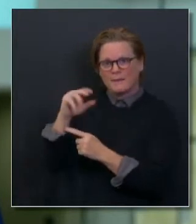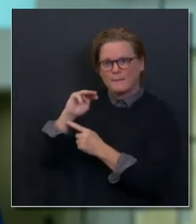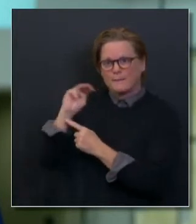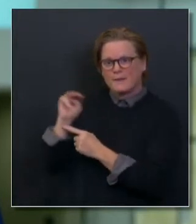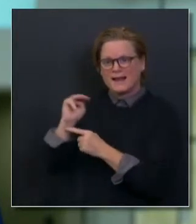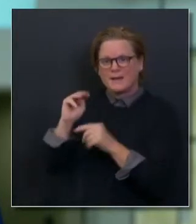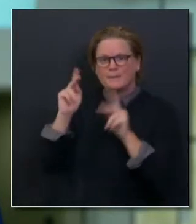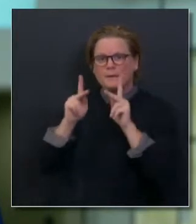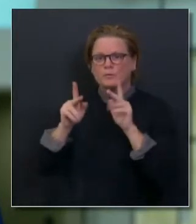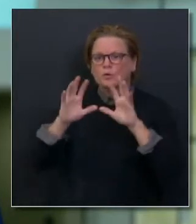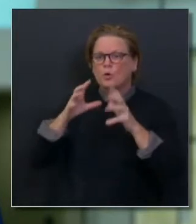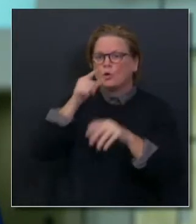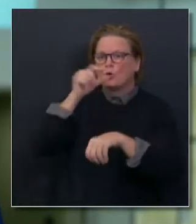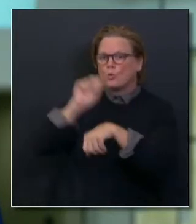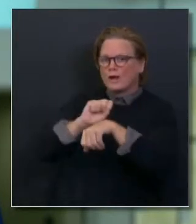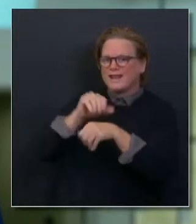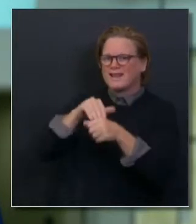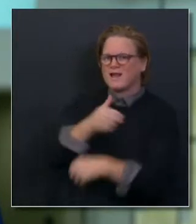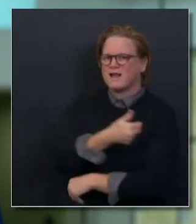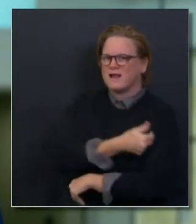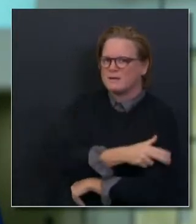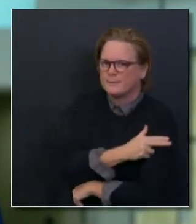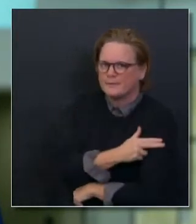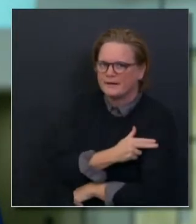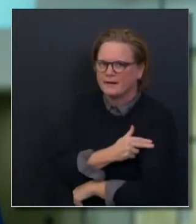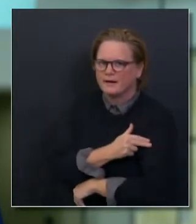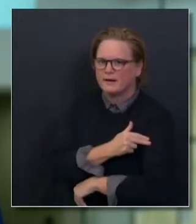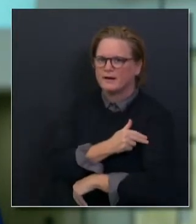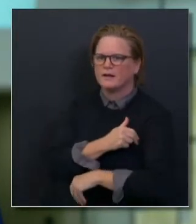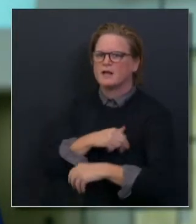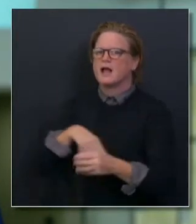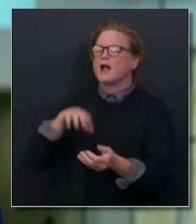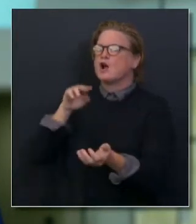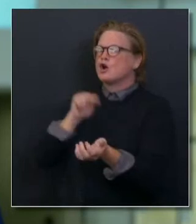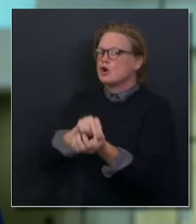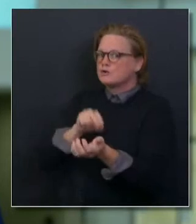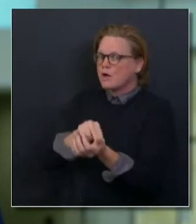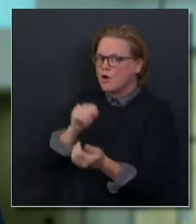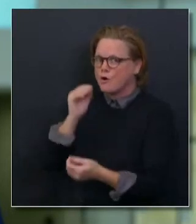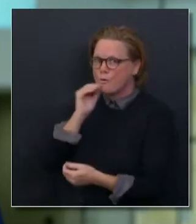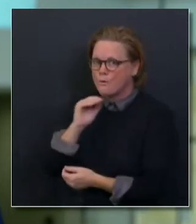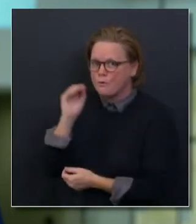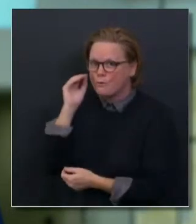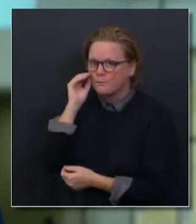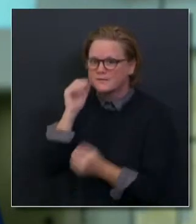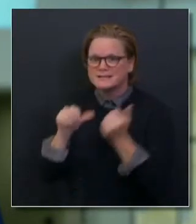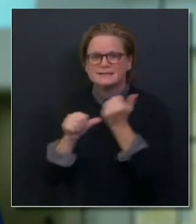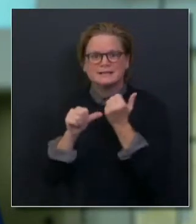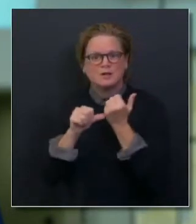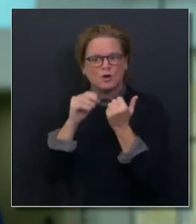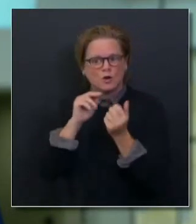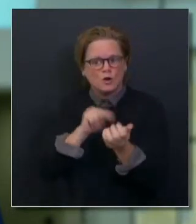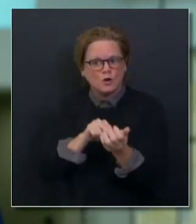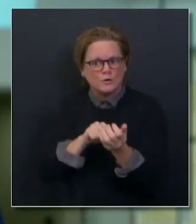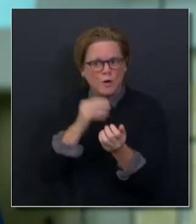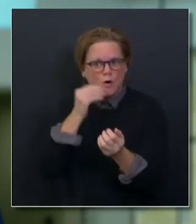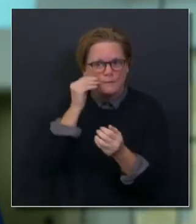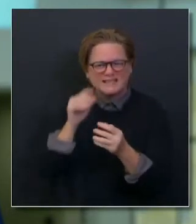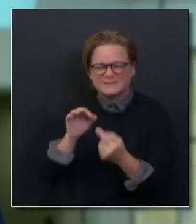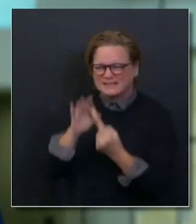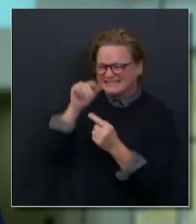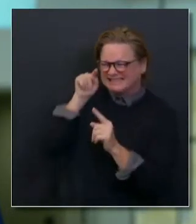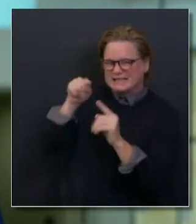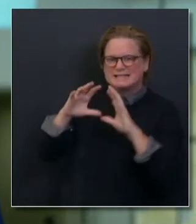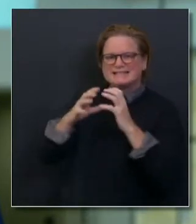residents in the residential care facilities, in particular skilled nursing facilities, that, frankly, because